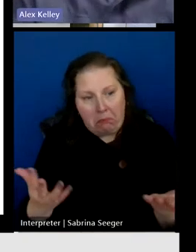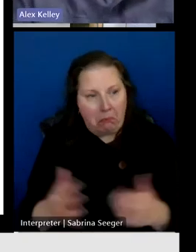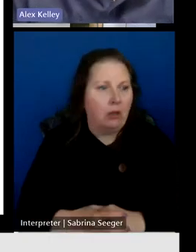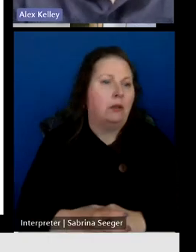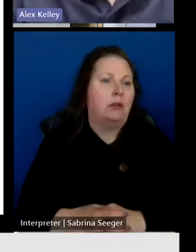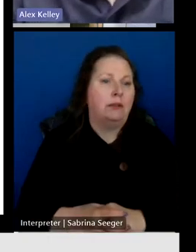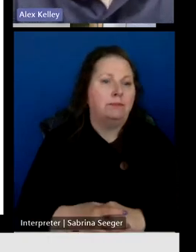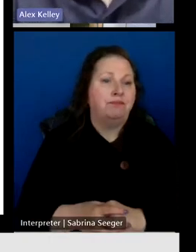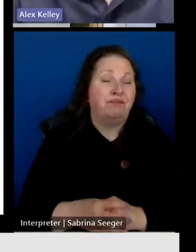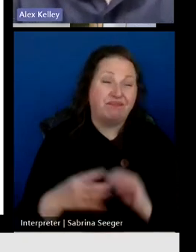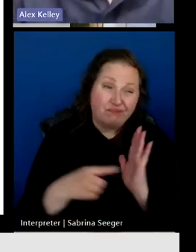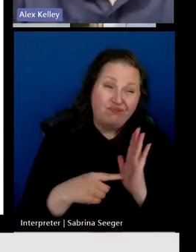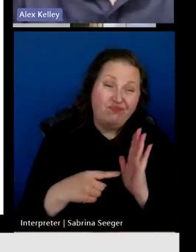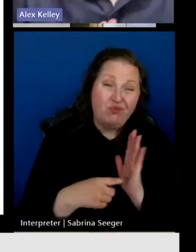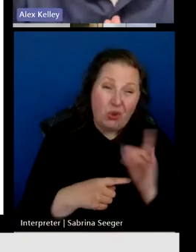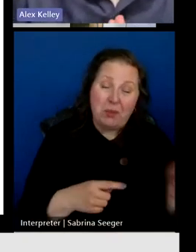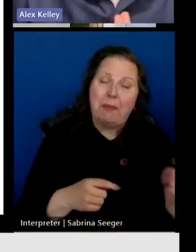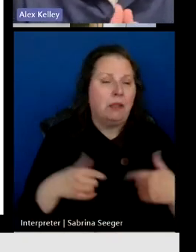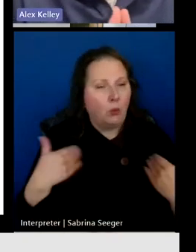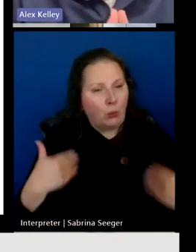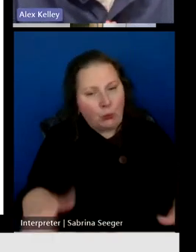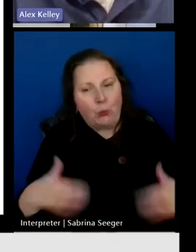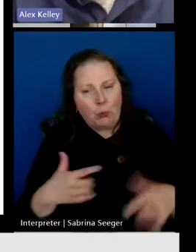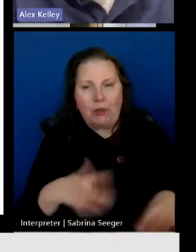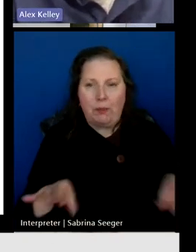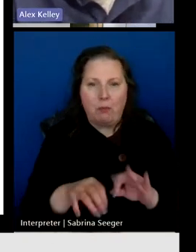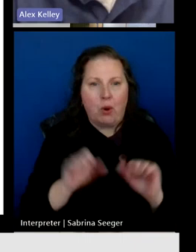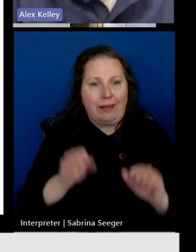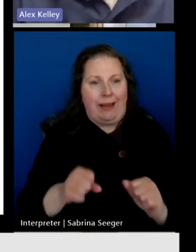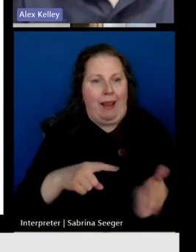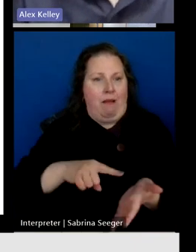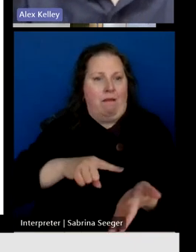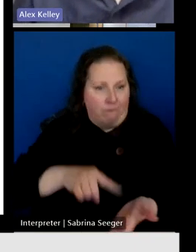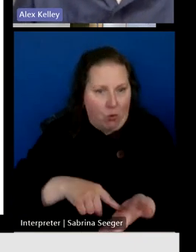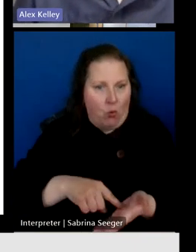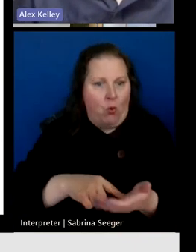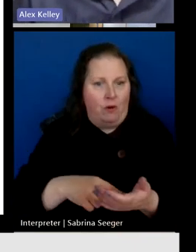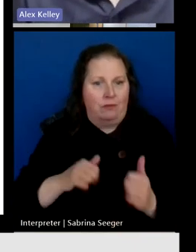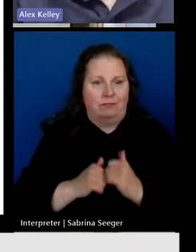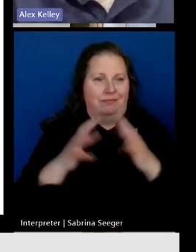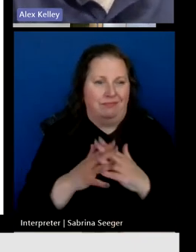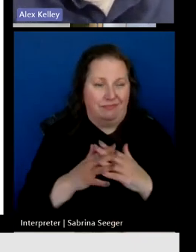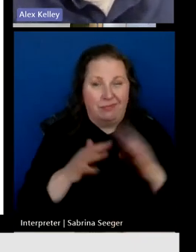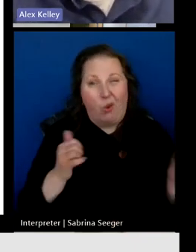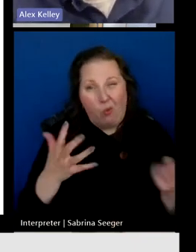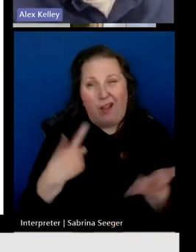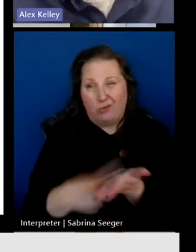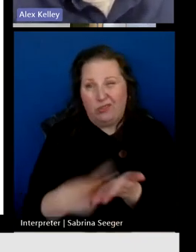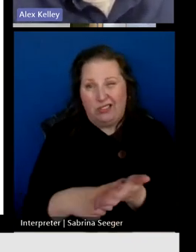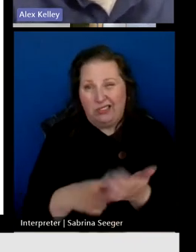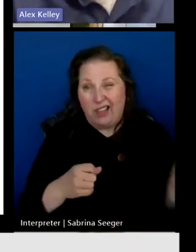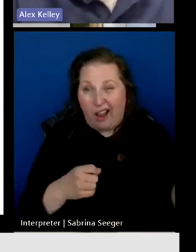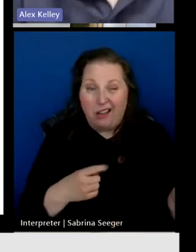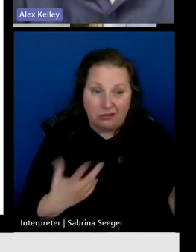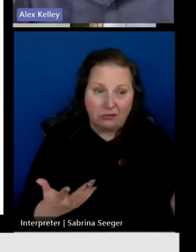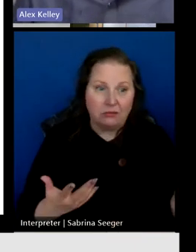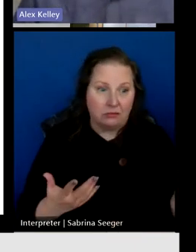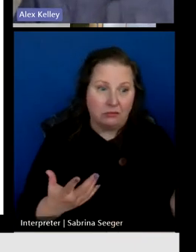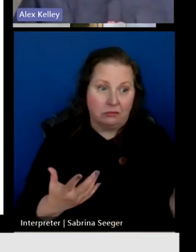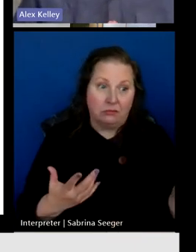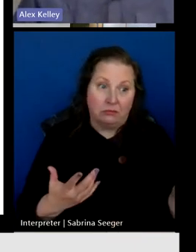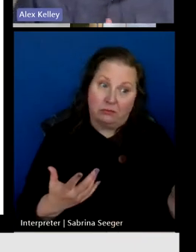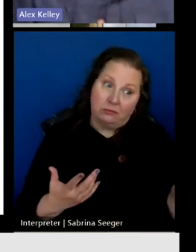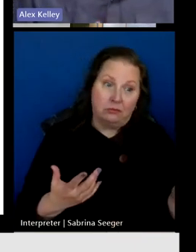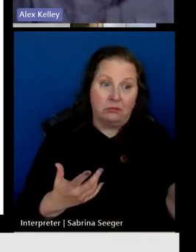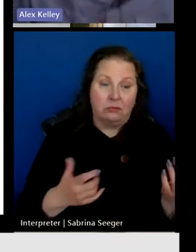So, affordability is a big concern in the state. Many, many stakeholders wanted to talk about that with us. And one of the big things on